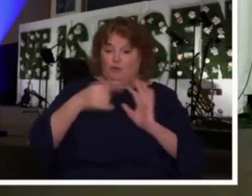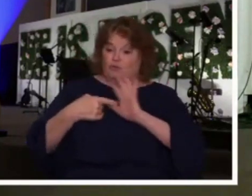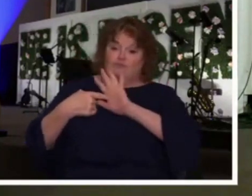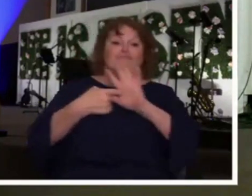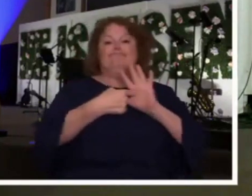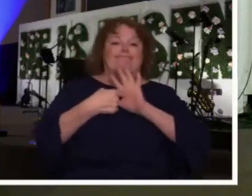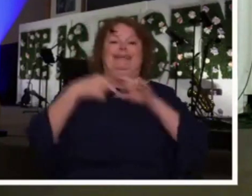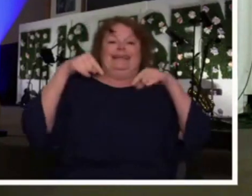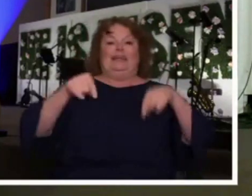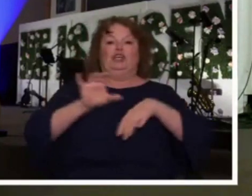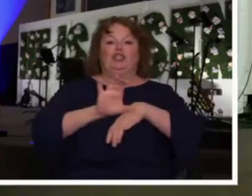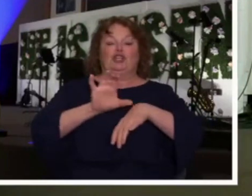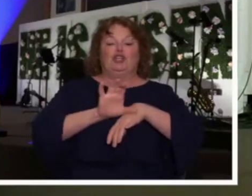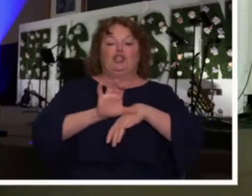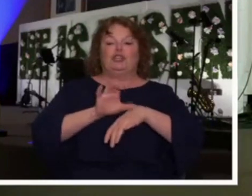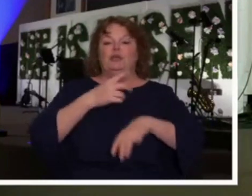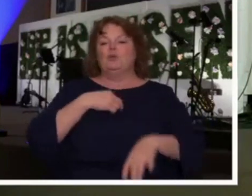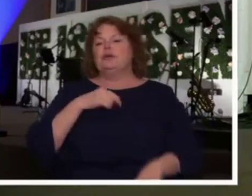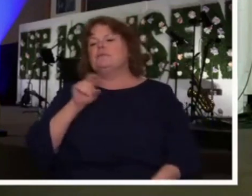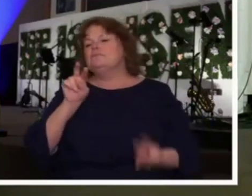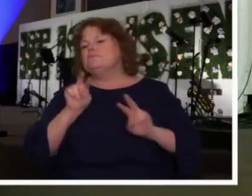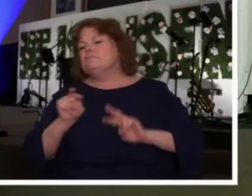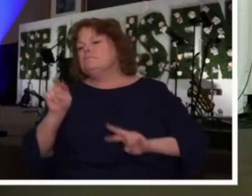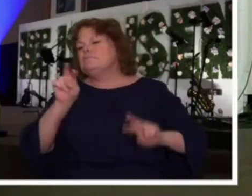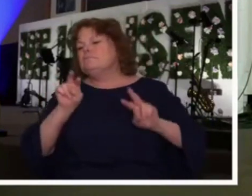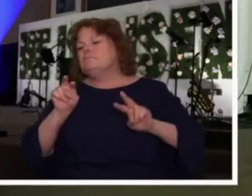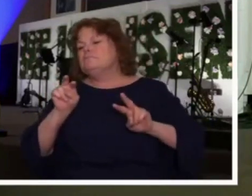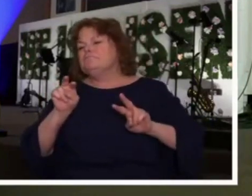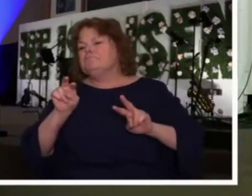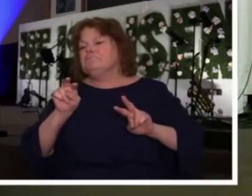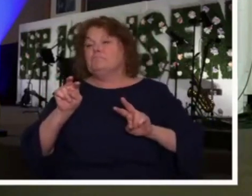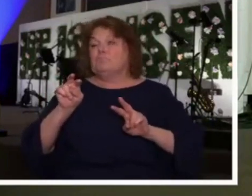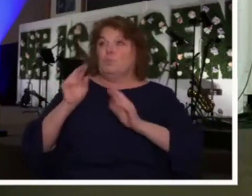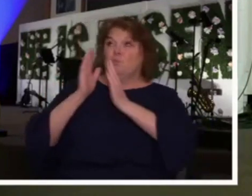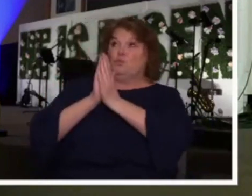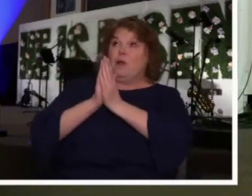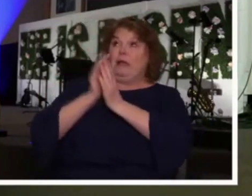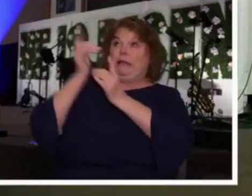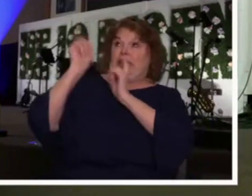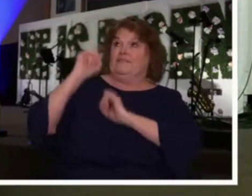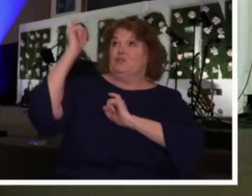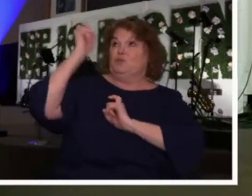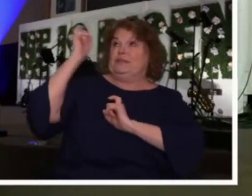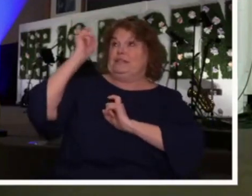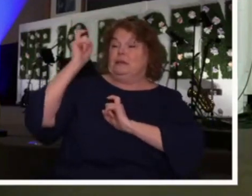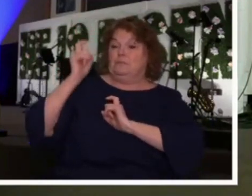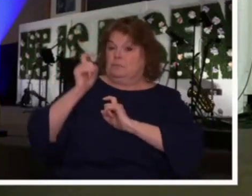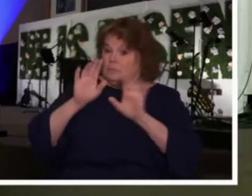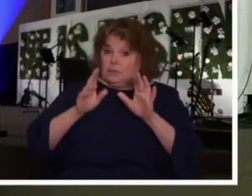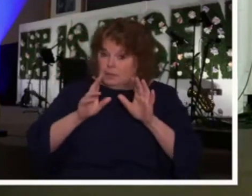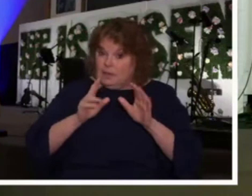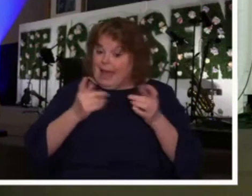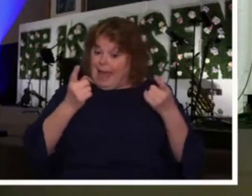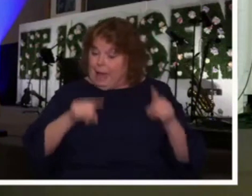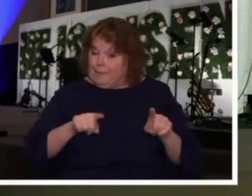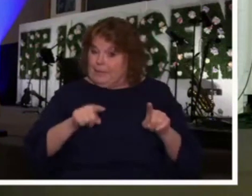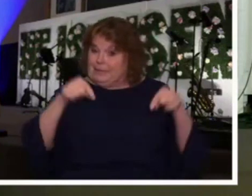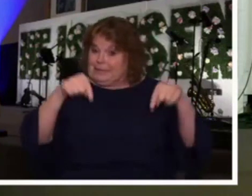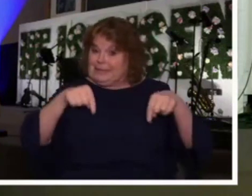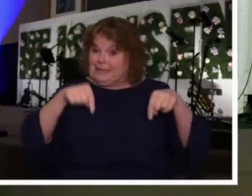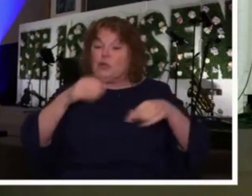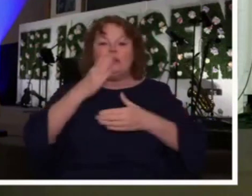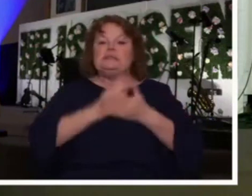we will pastor those with the best wisdom the Holy Spirit has given to us. There have been moments where there have been